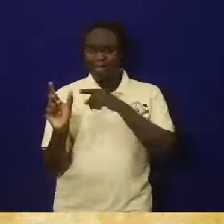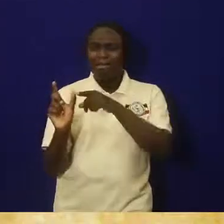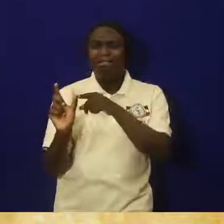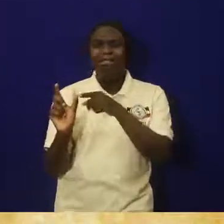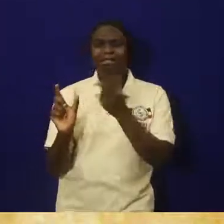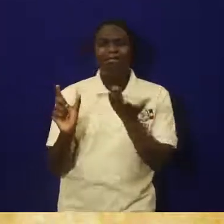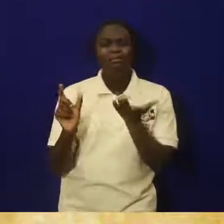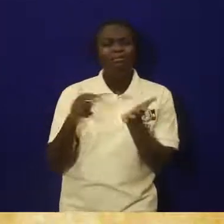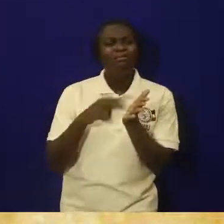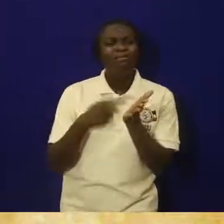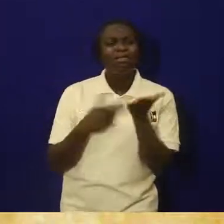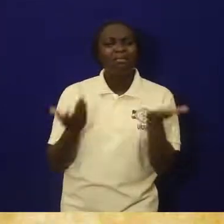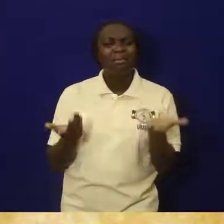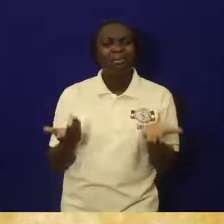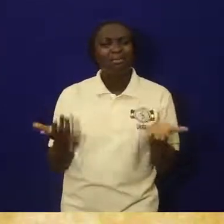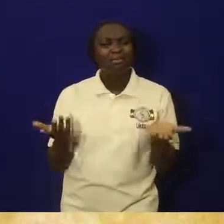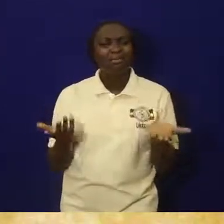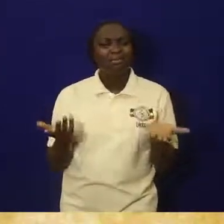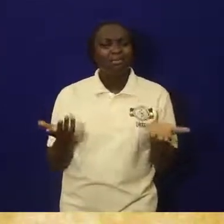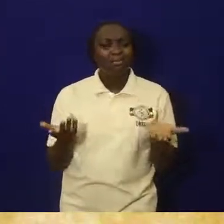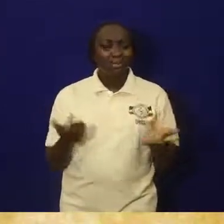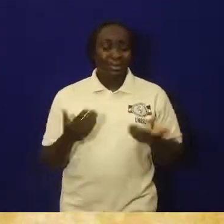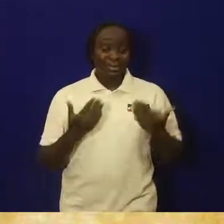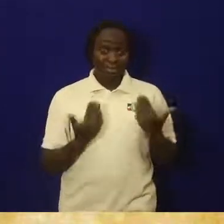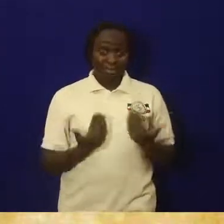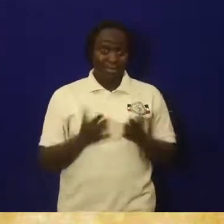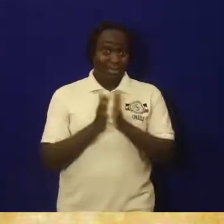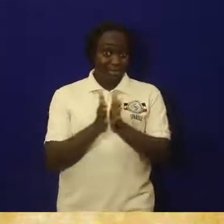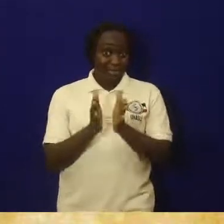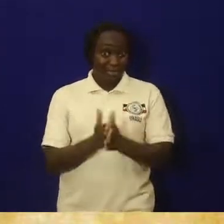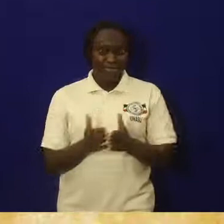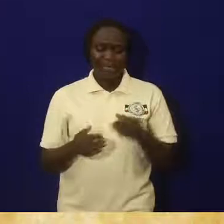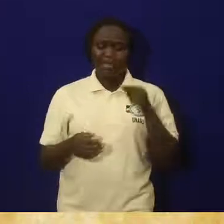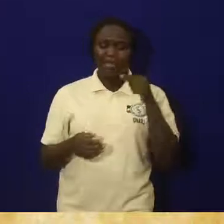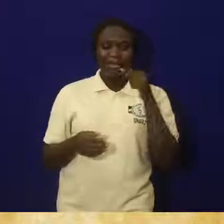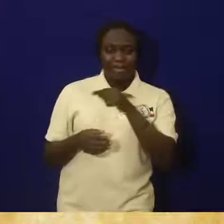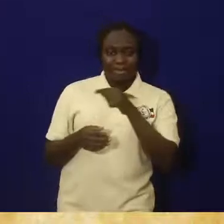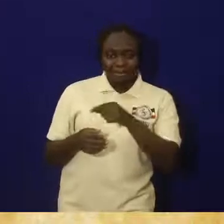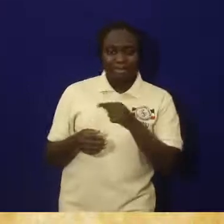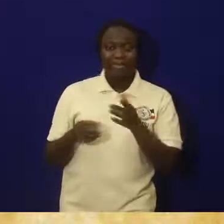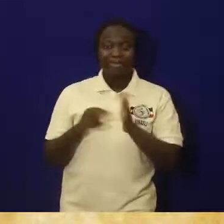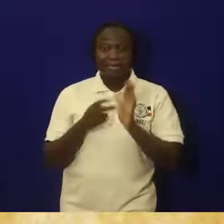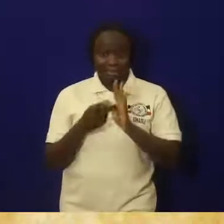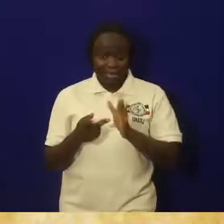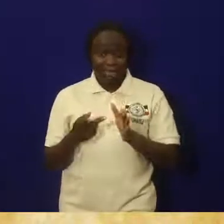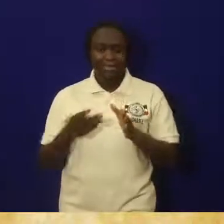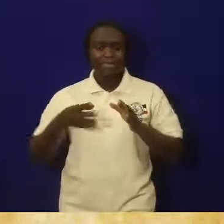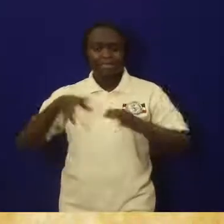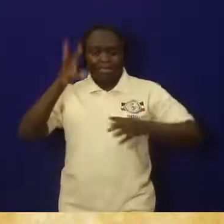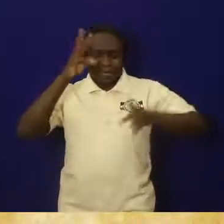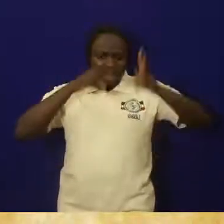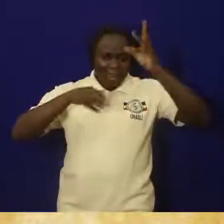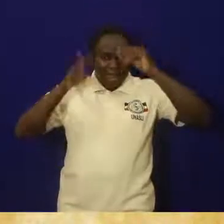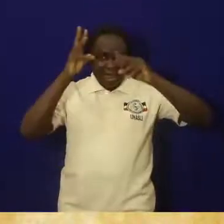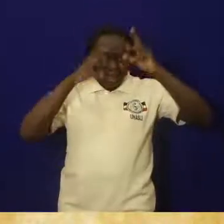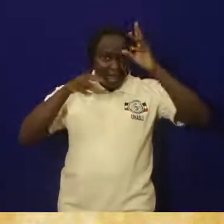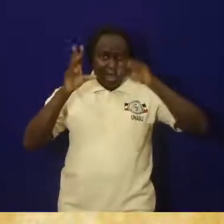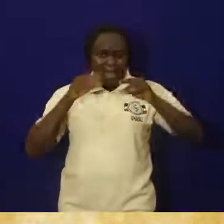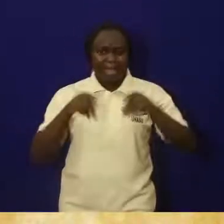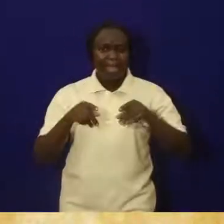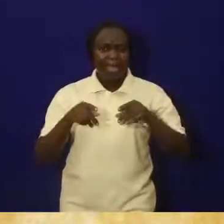So, what is akioroje? Akioroje is a scientific study of